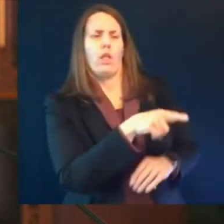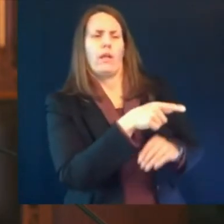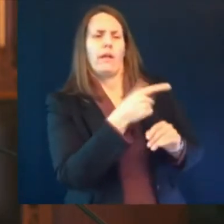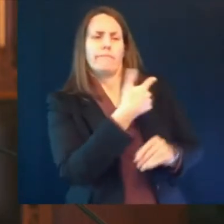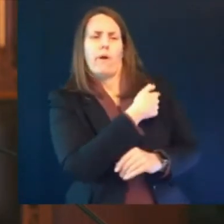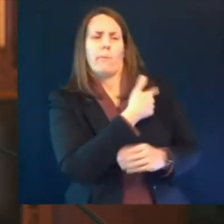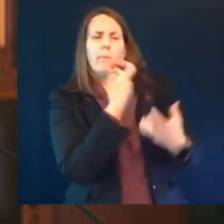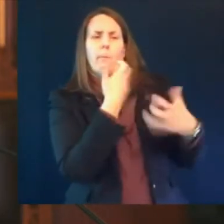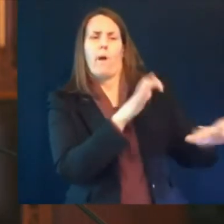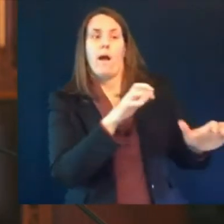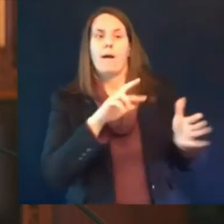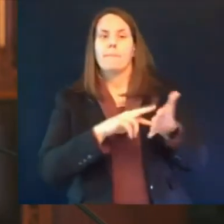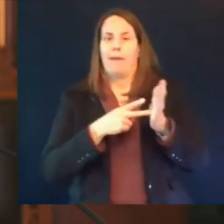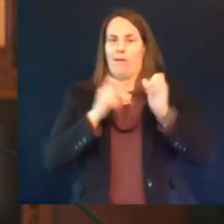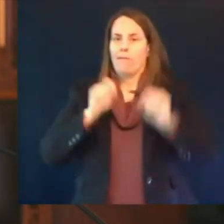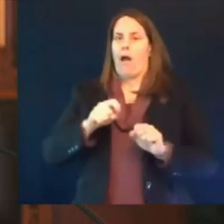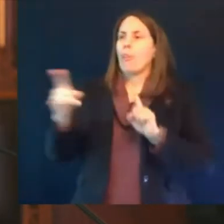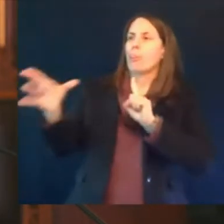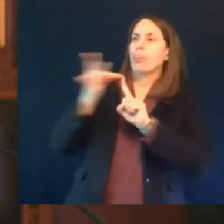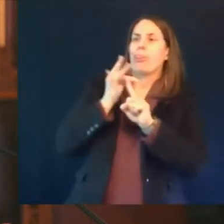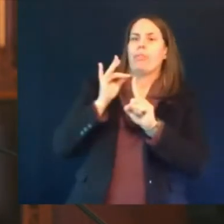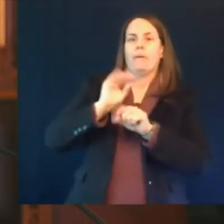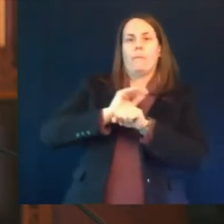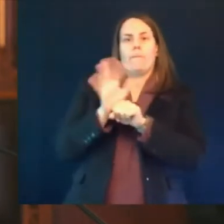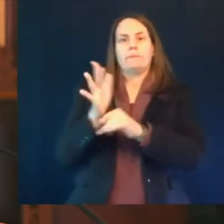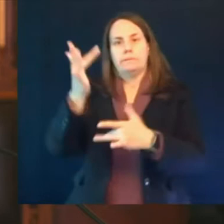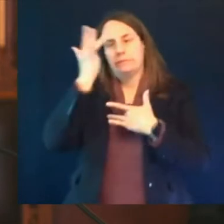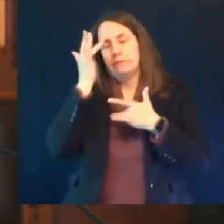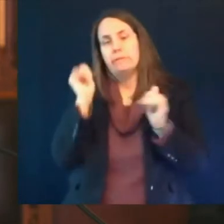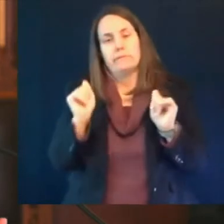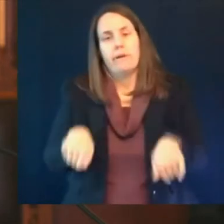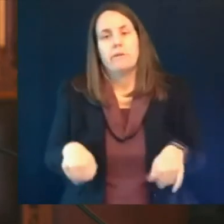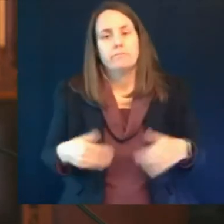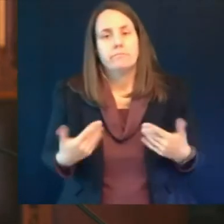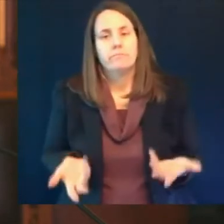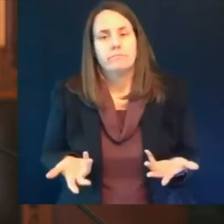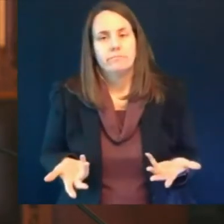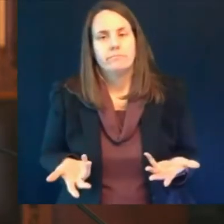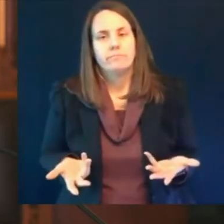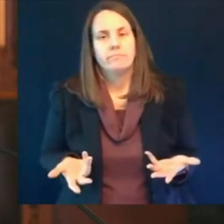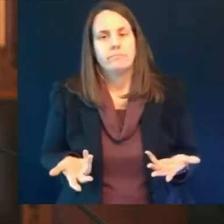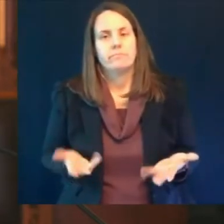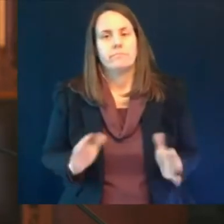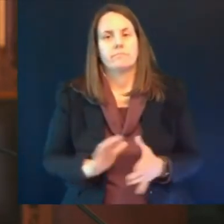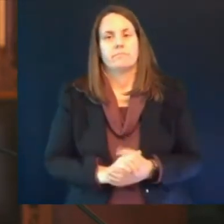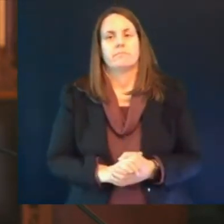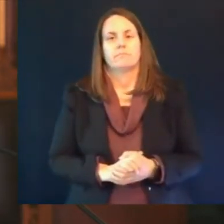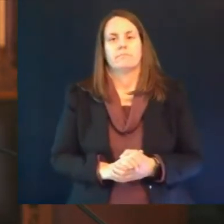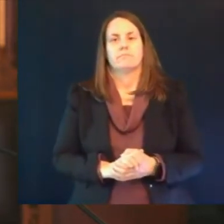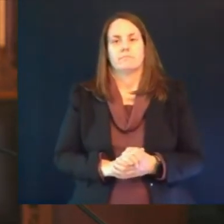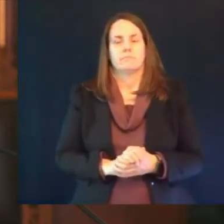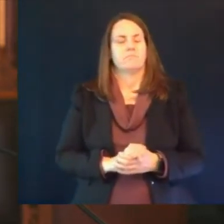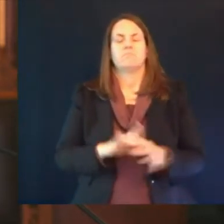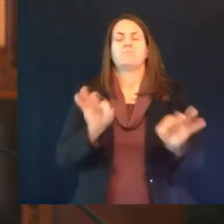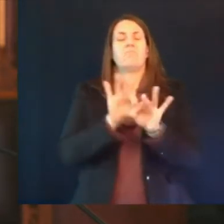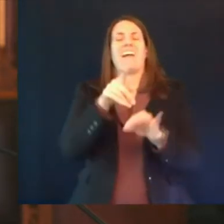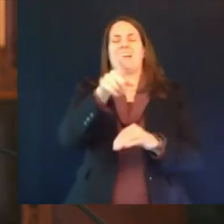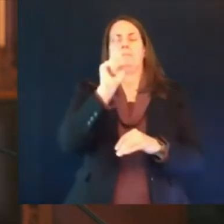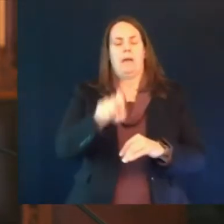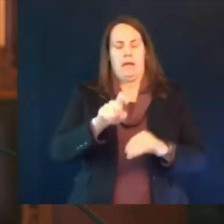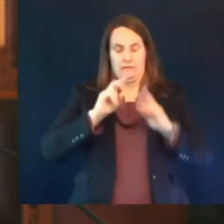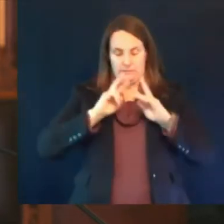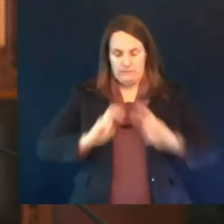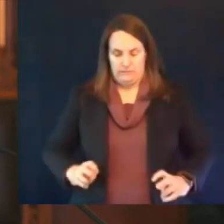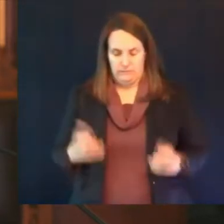really helpful when we think about relative risk you know we've already ascertained that this risk of this rare event is about one in a million